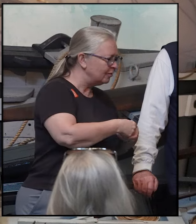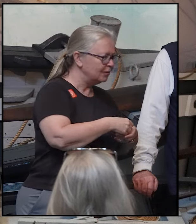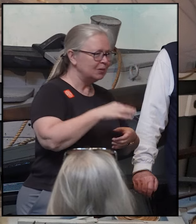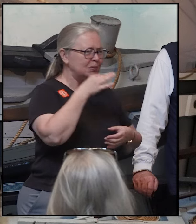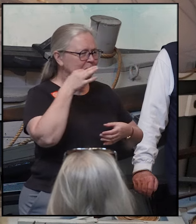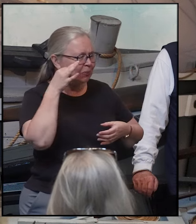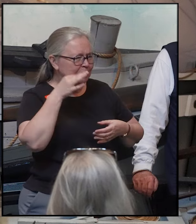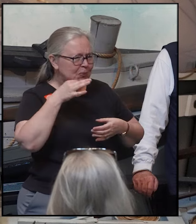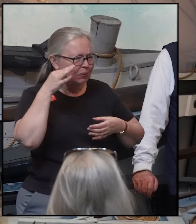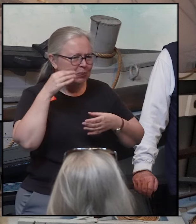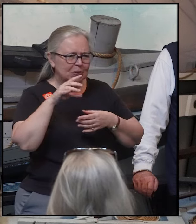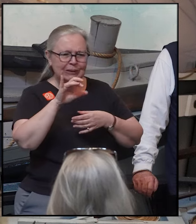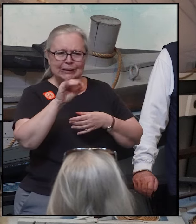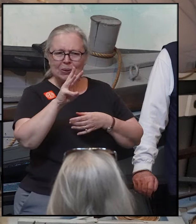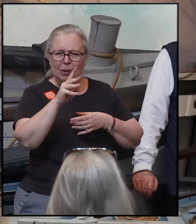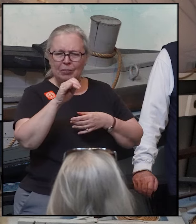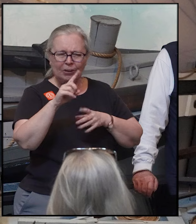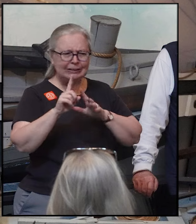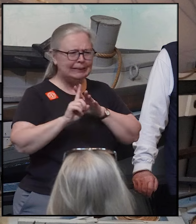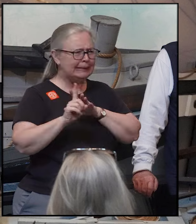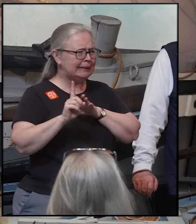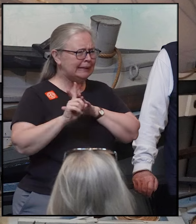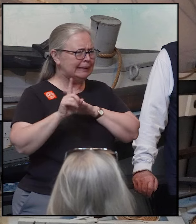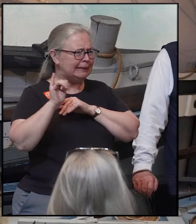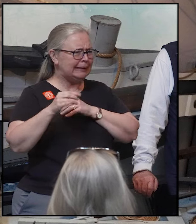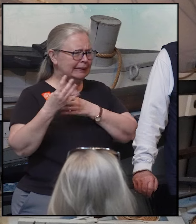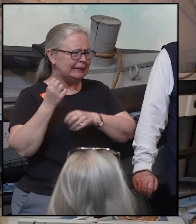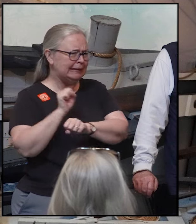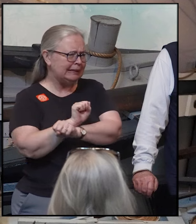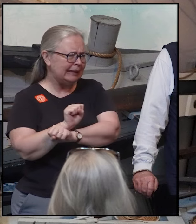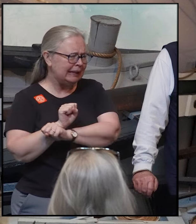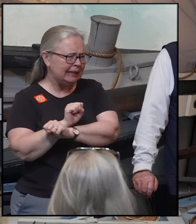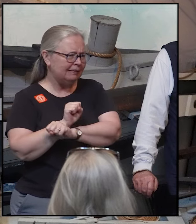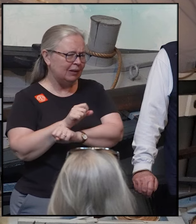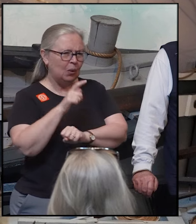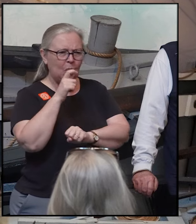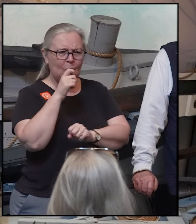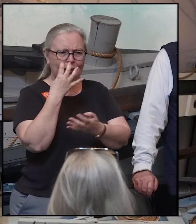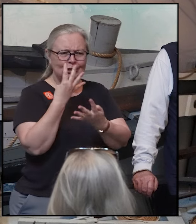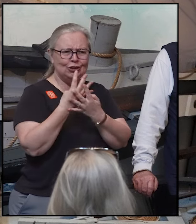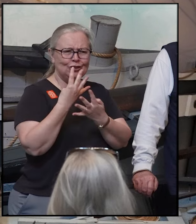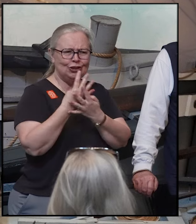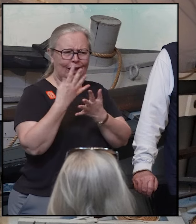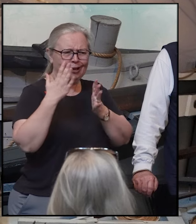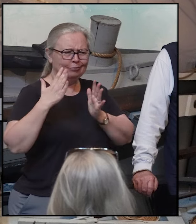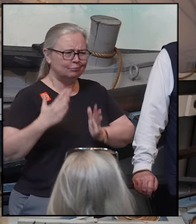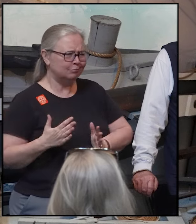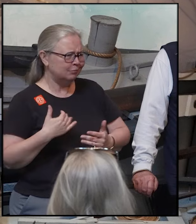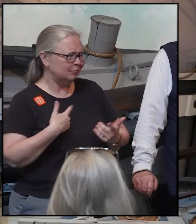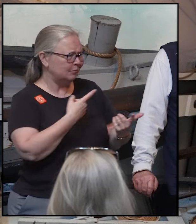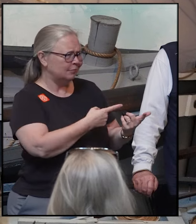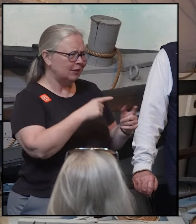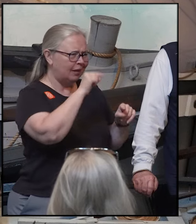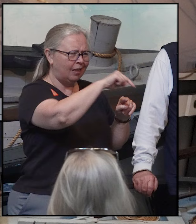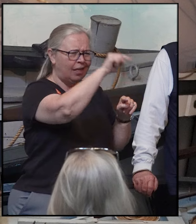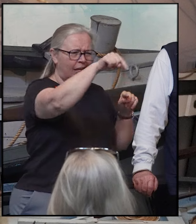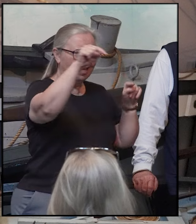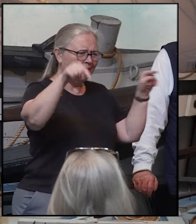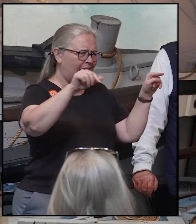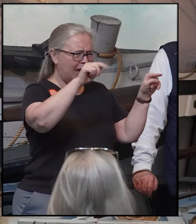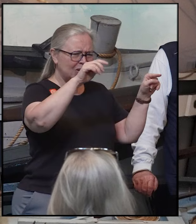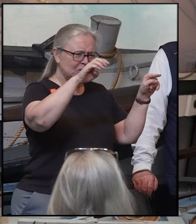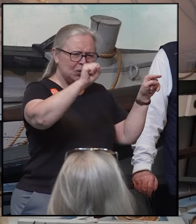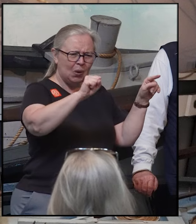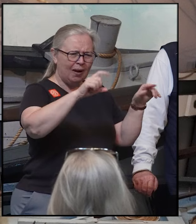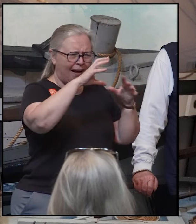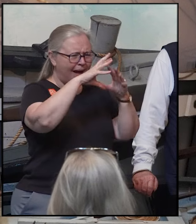Wampanoags, escaped slaves, convicts, people from the Azores, the Cape Verde Islands, Africa,